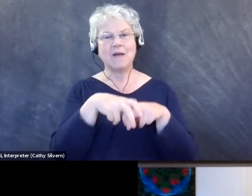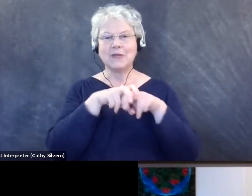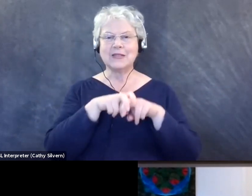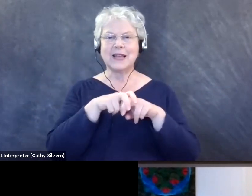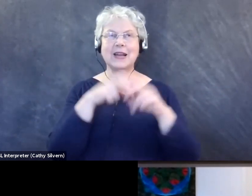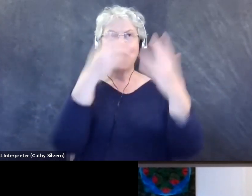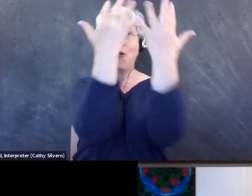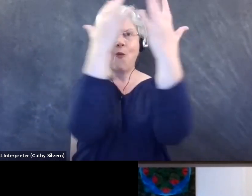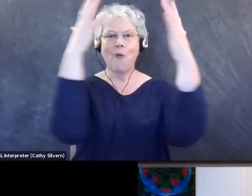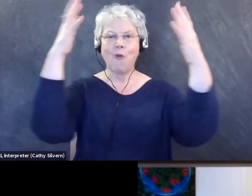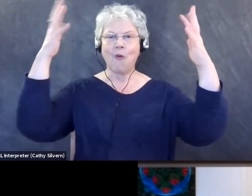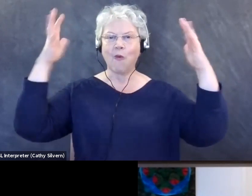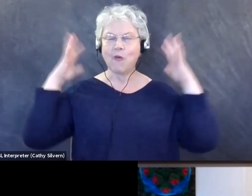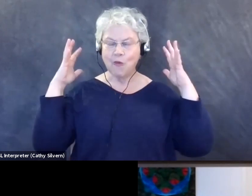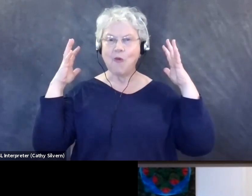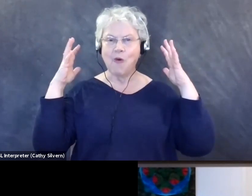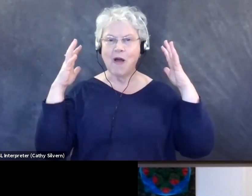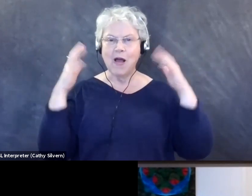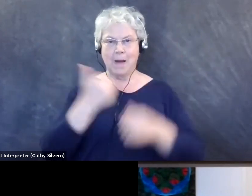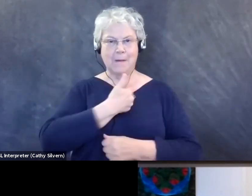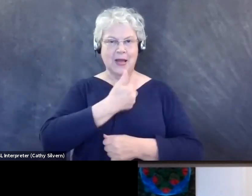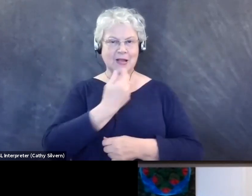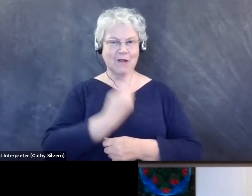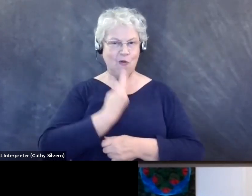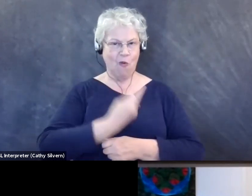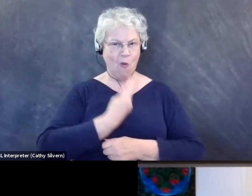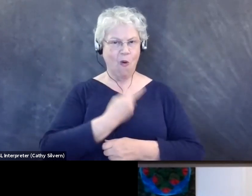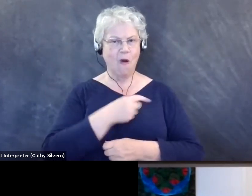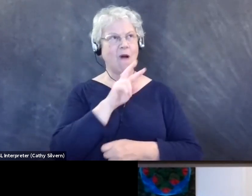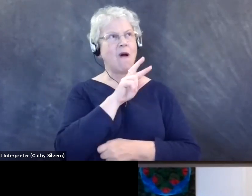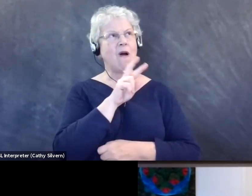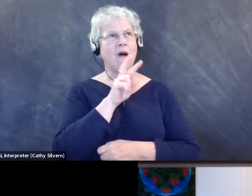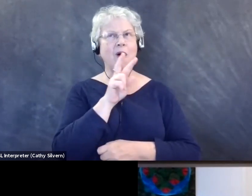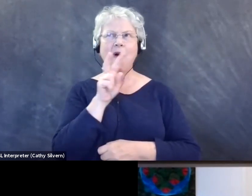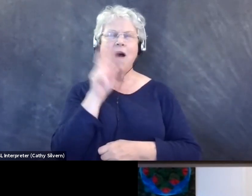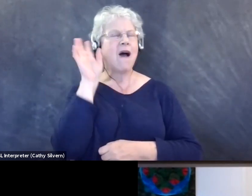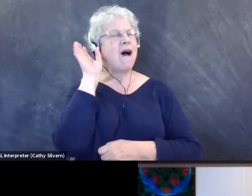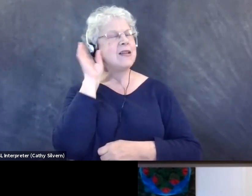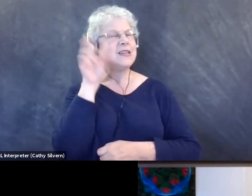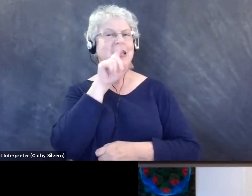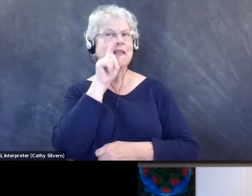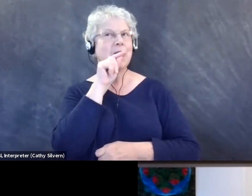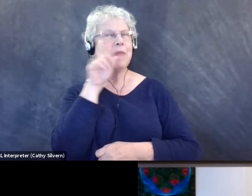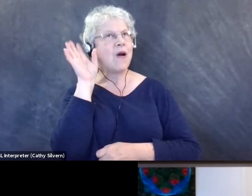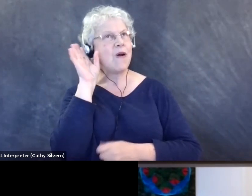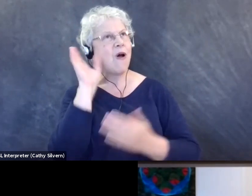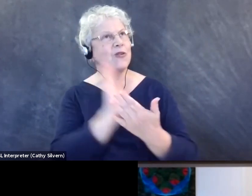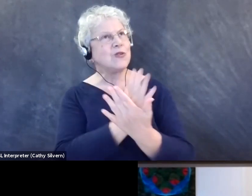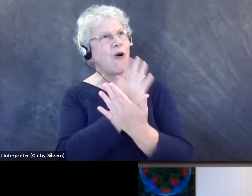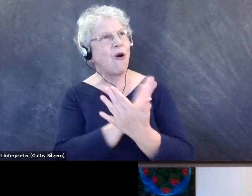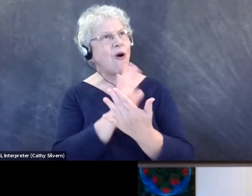and I was totally enveloped, and I was all by myself, and I was listening to the bird song, and I was just struck